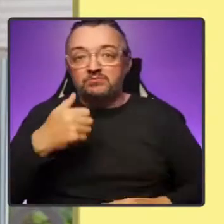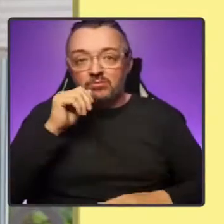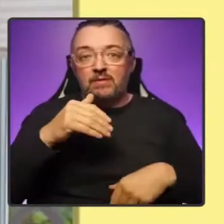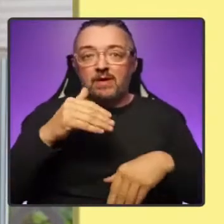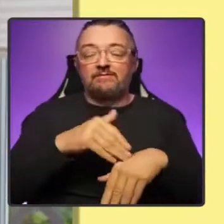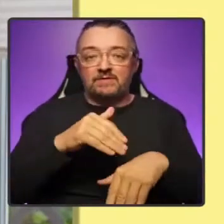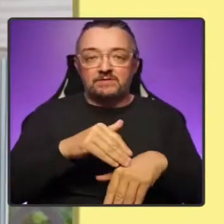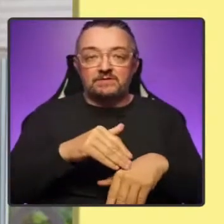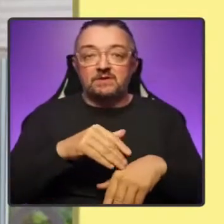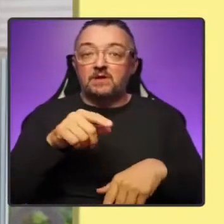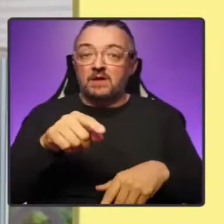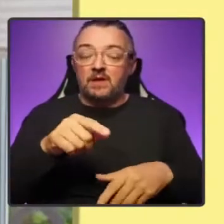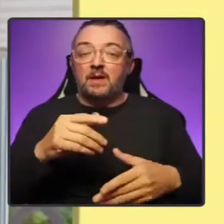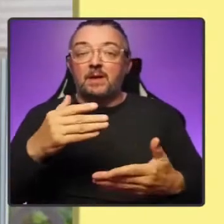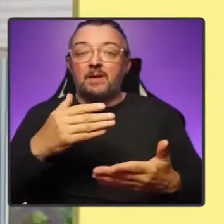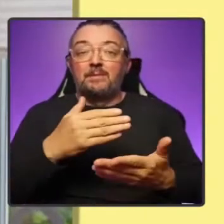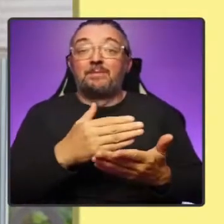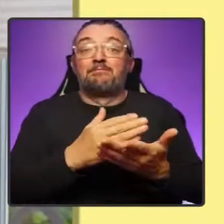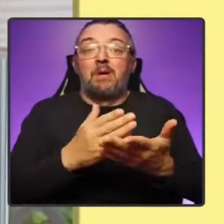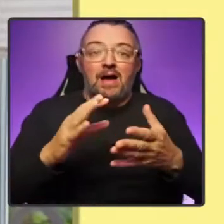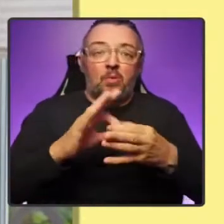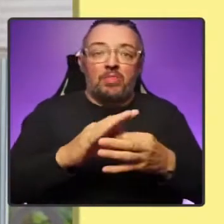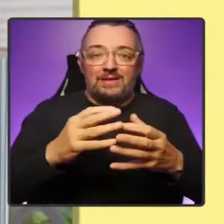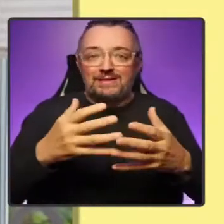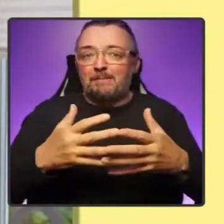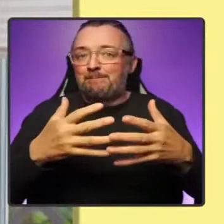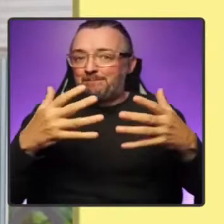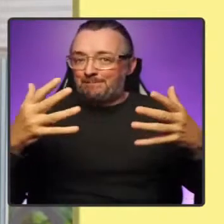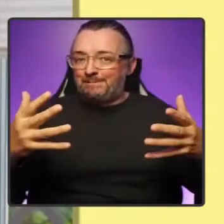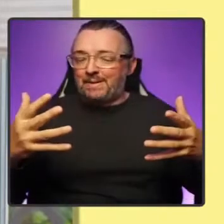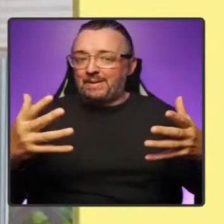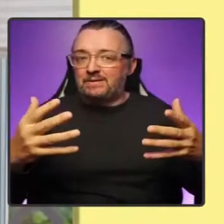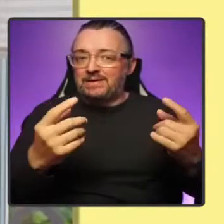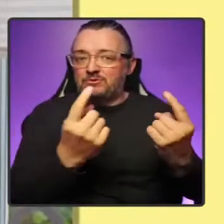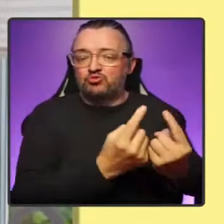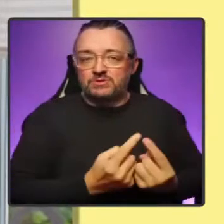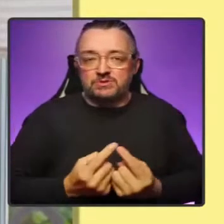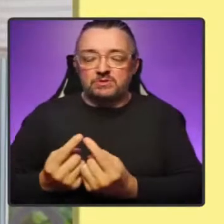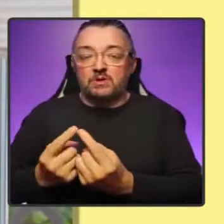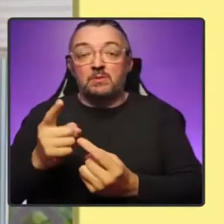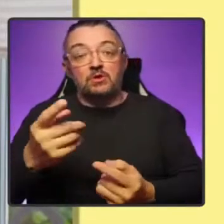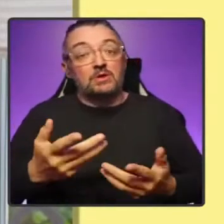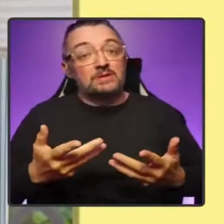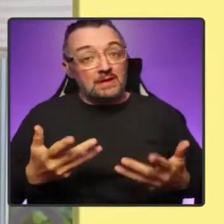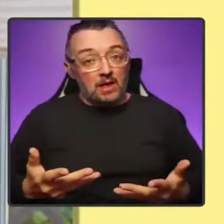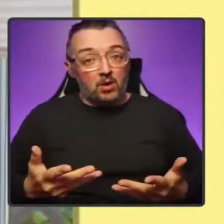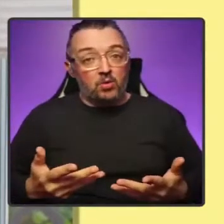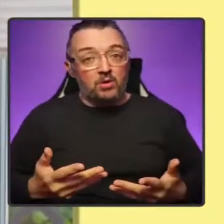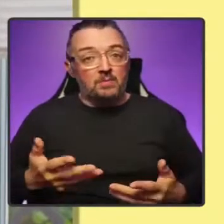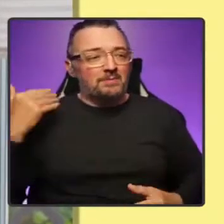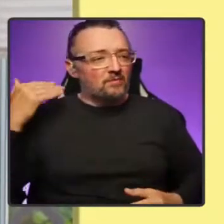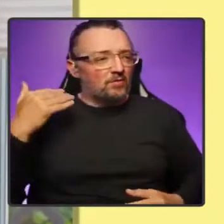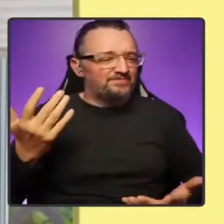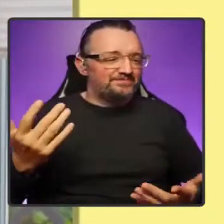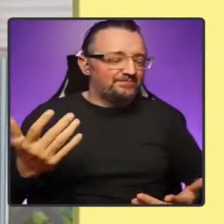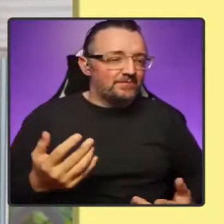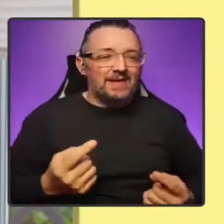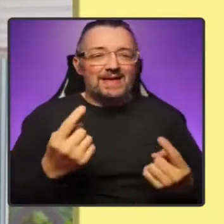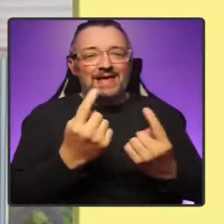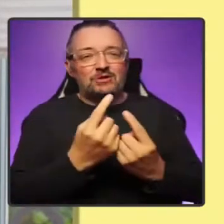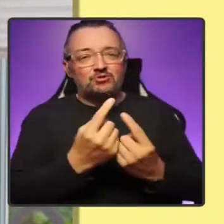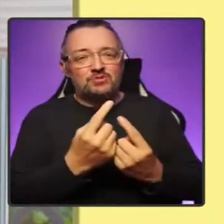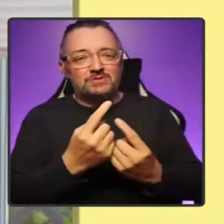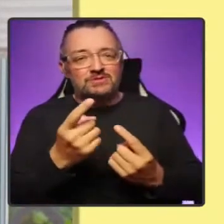of a bigger picture. Too often these days, issues that were once just obsessions of the Tory right,